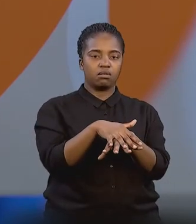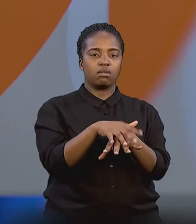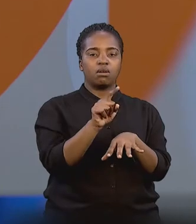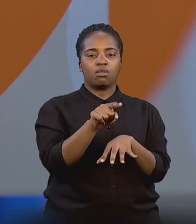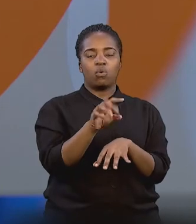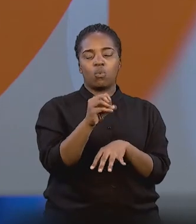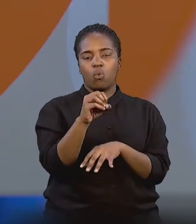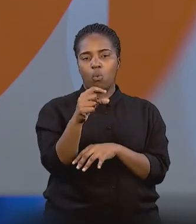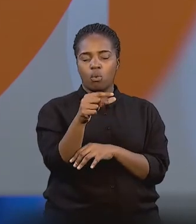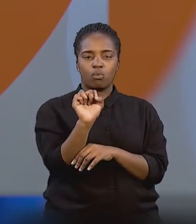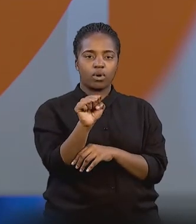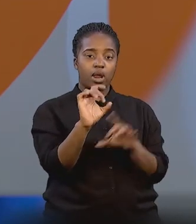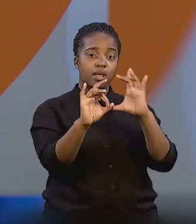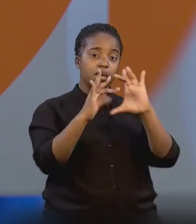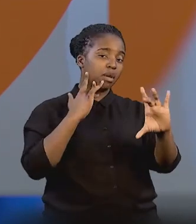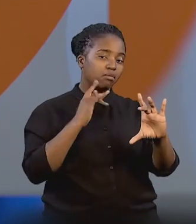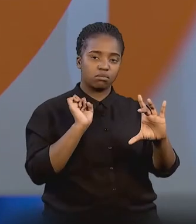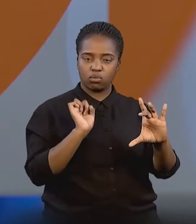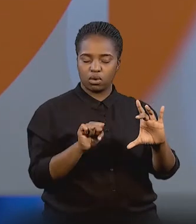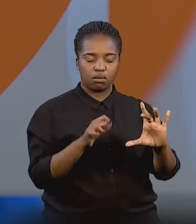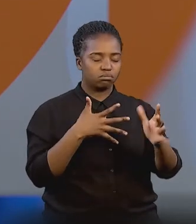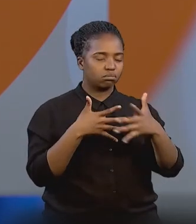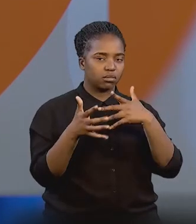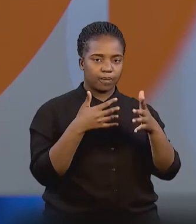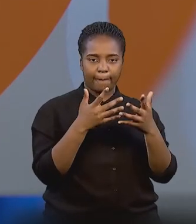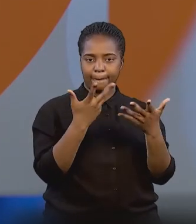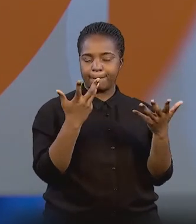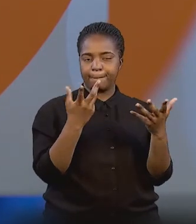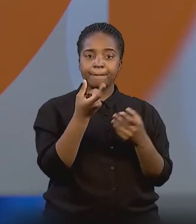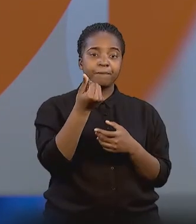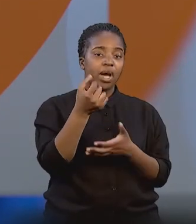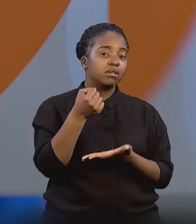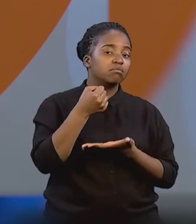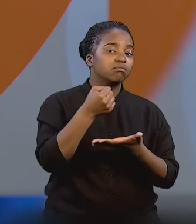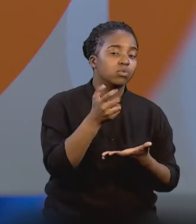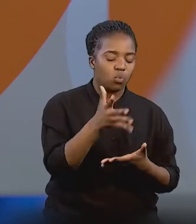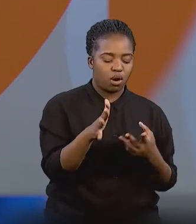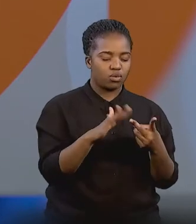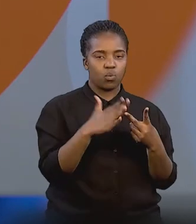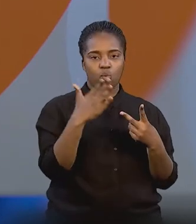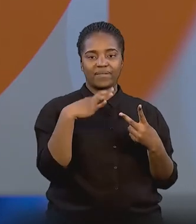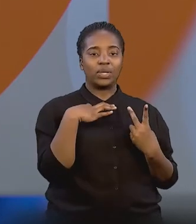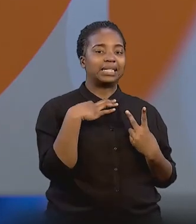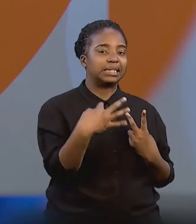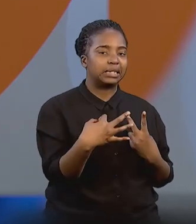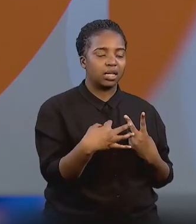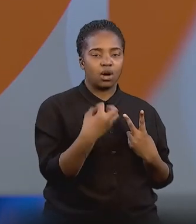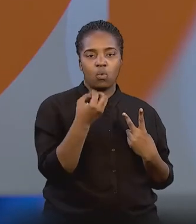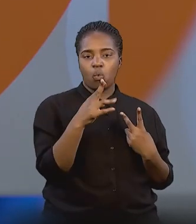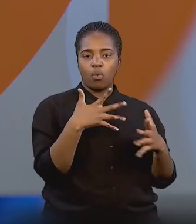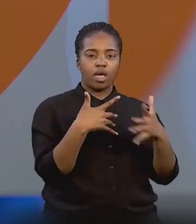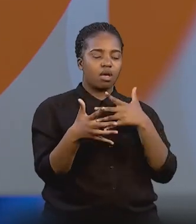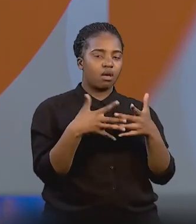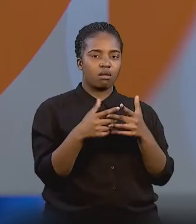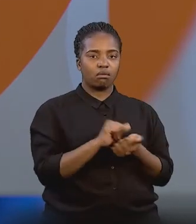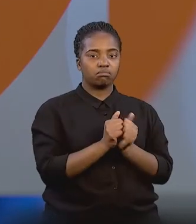.org, where they can send us an email if they want to get involved from a financial point of view or from a volunteer perspective, or if there's